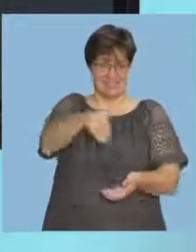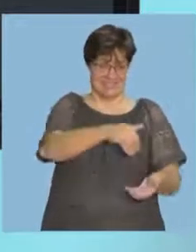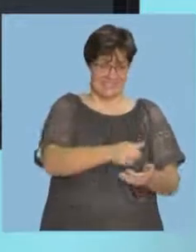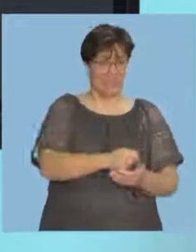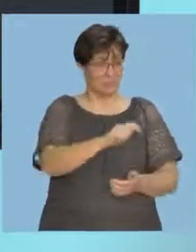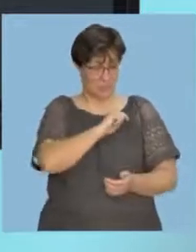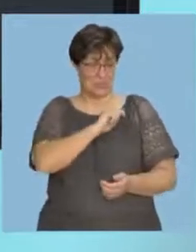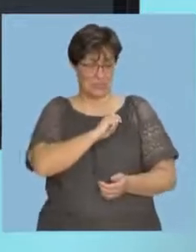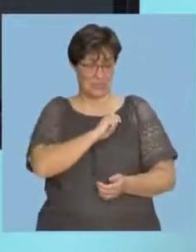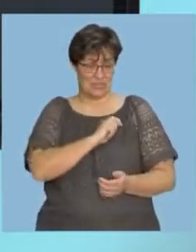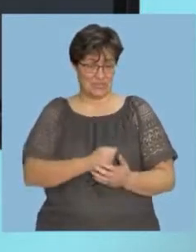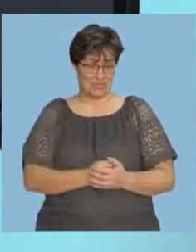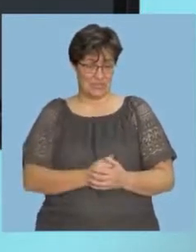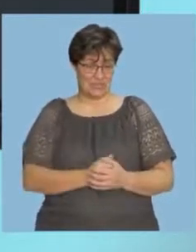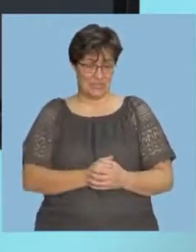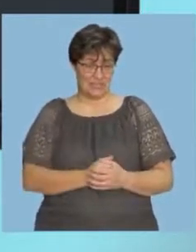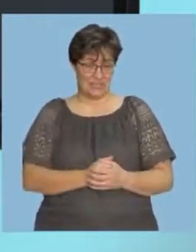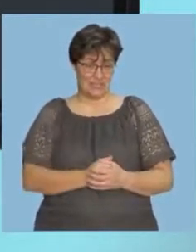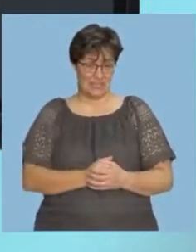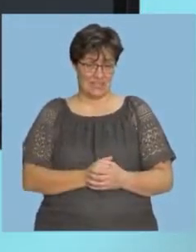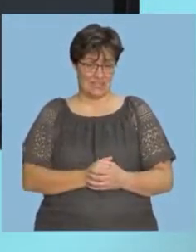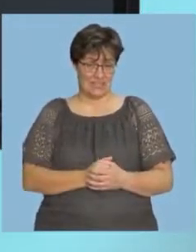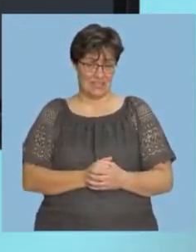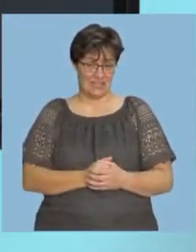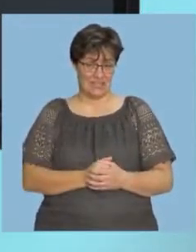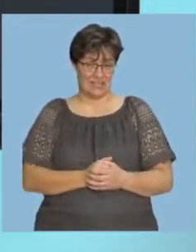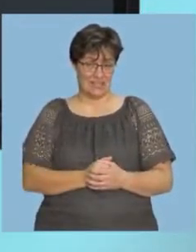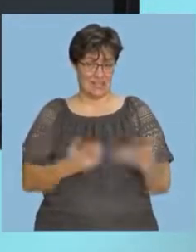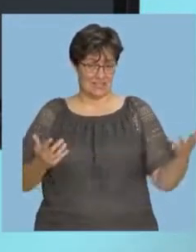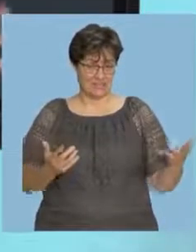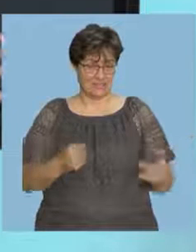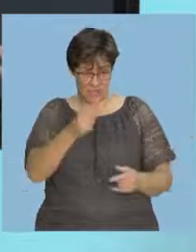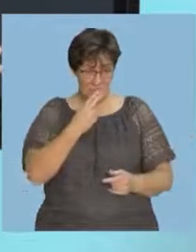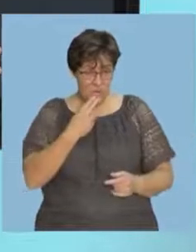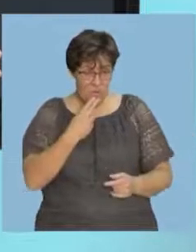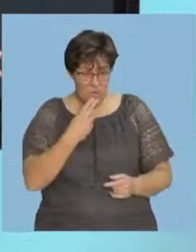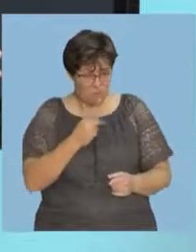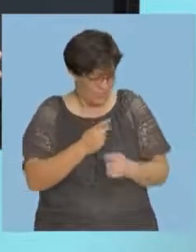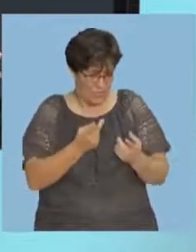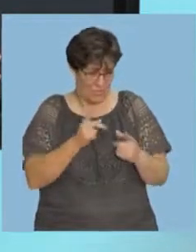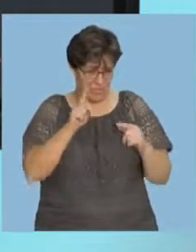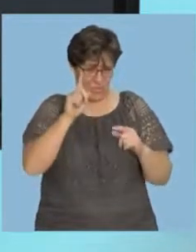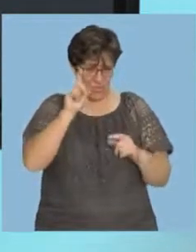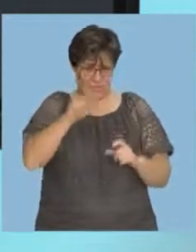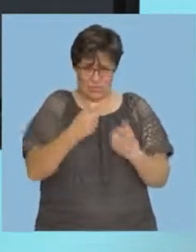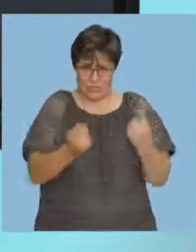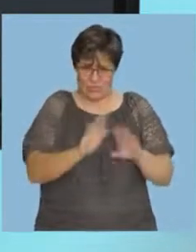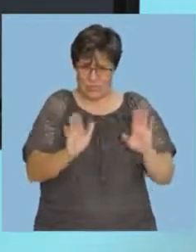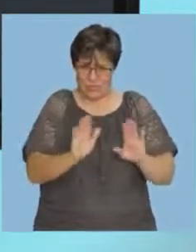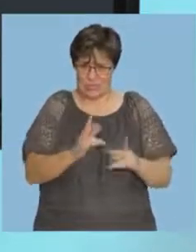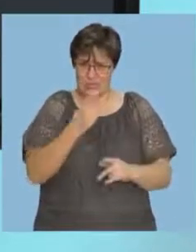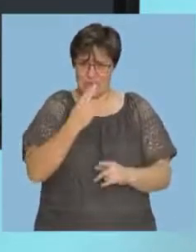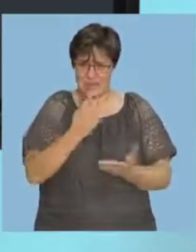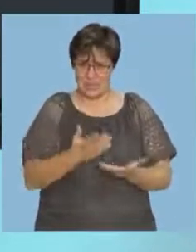young people smoking. And actually, you shouldn't be smoking at all. Okay. Shouldn't be